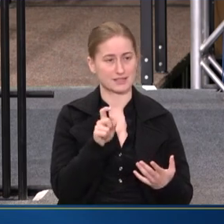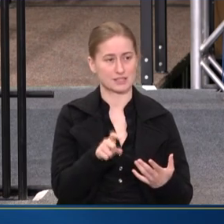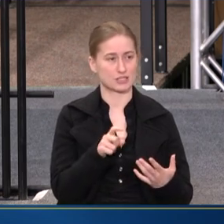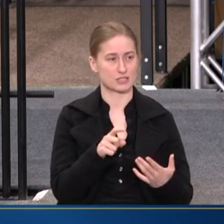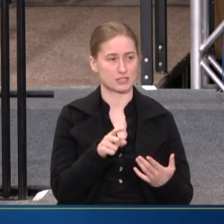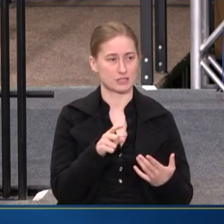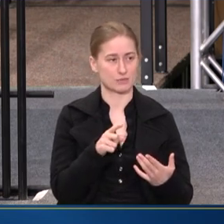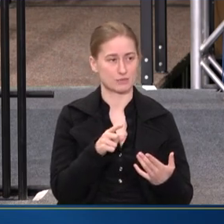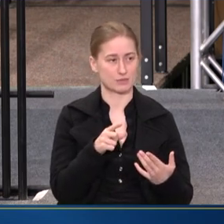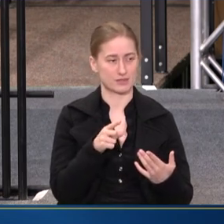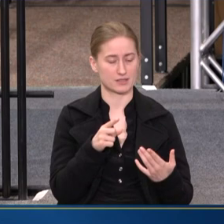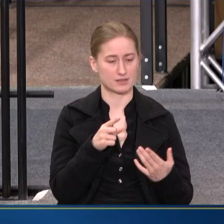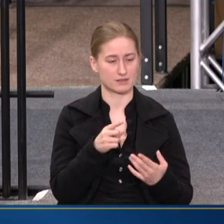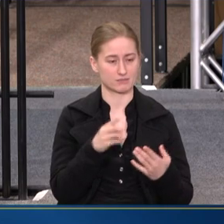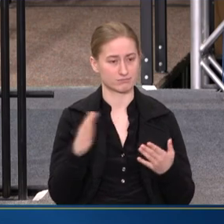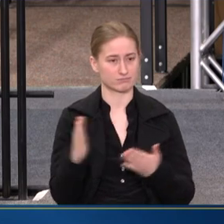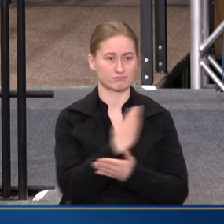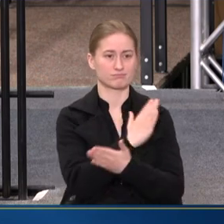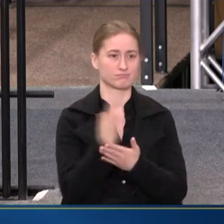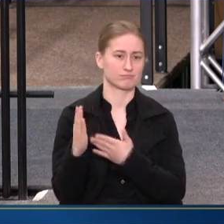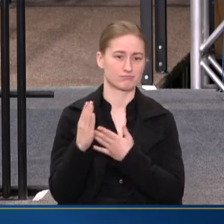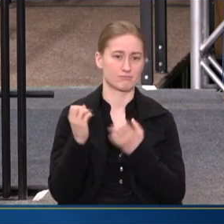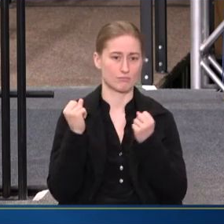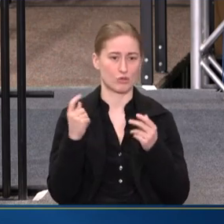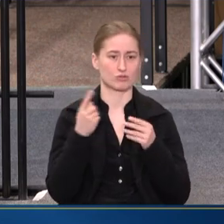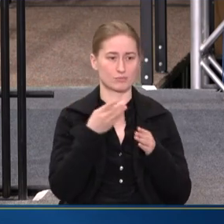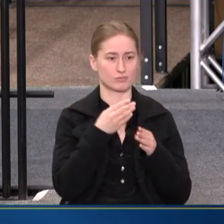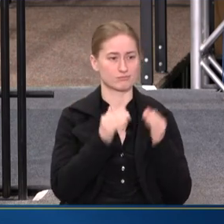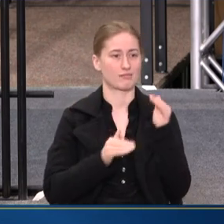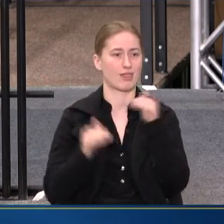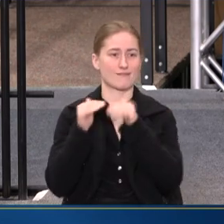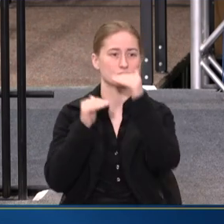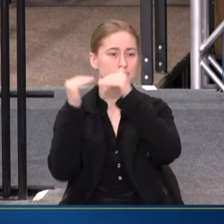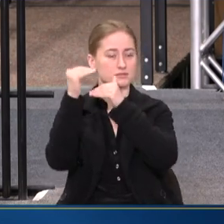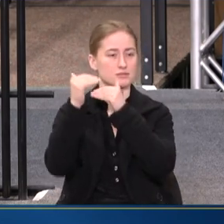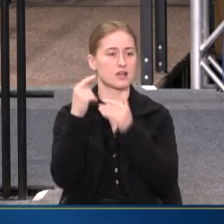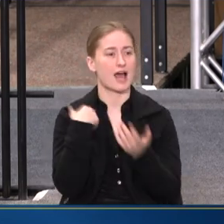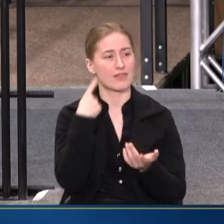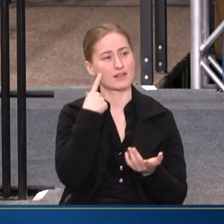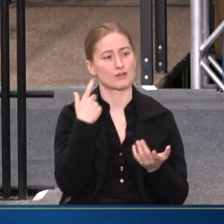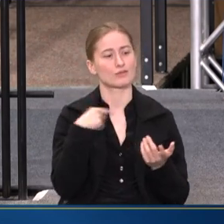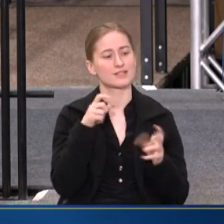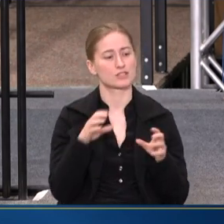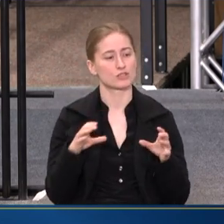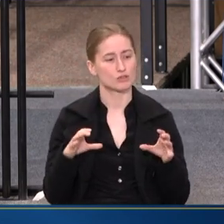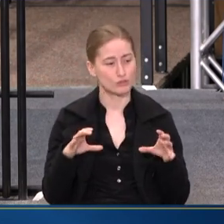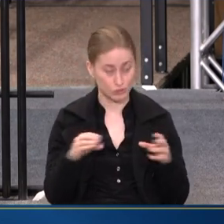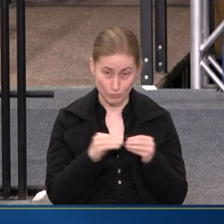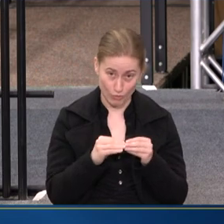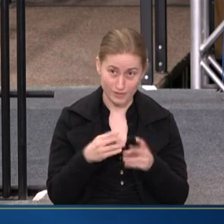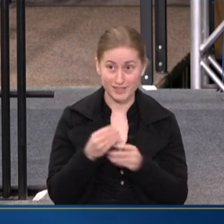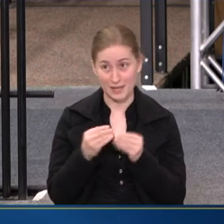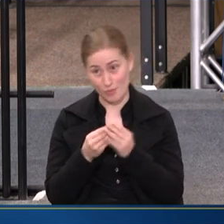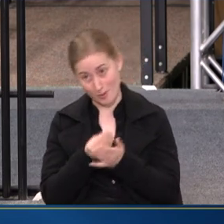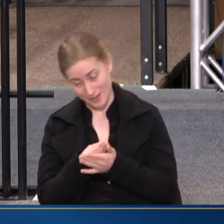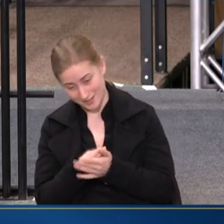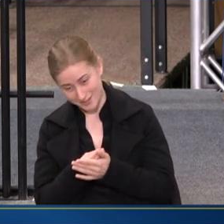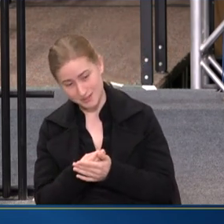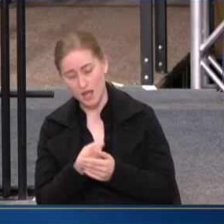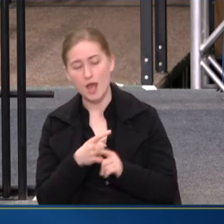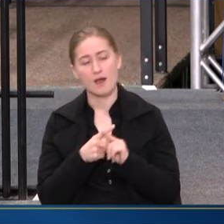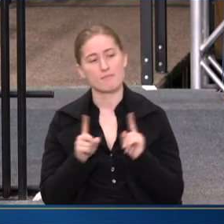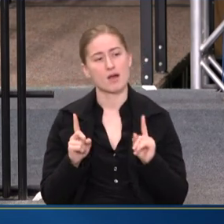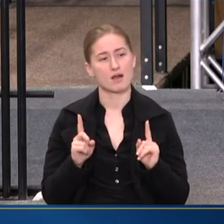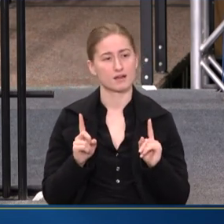be across the continuum. All of that, I think, does mean a lot. I think we need to do more. We need to get more money. But,